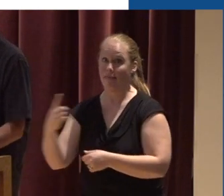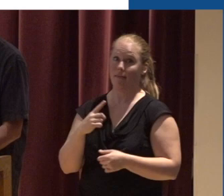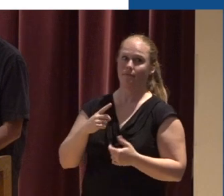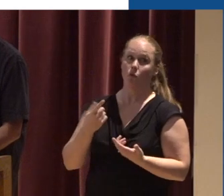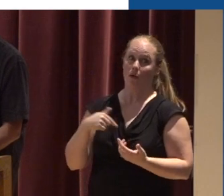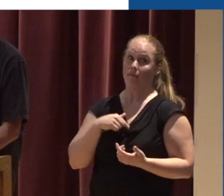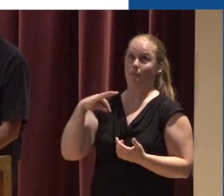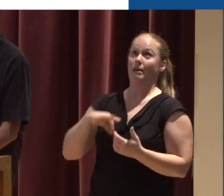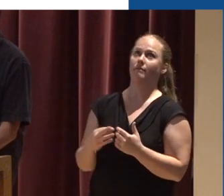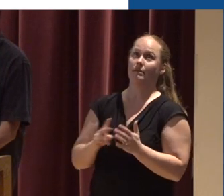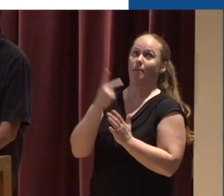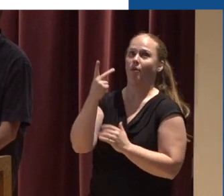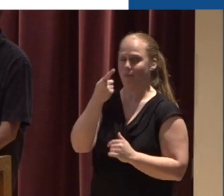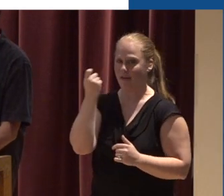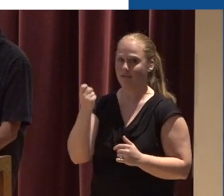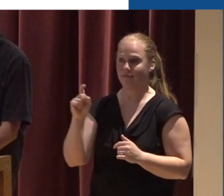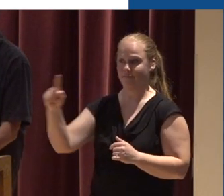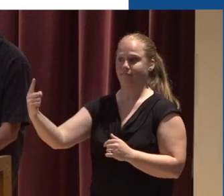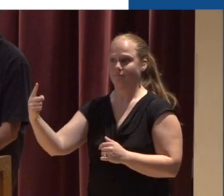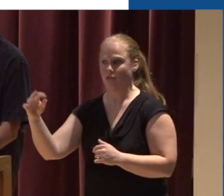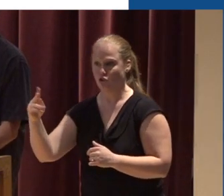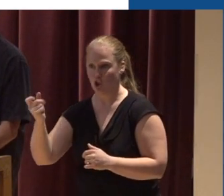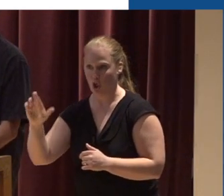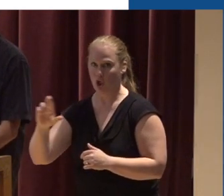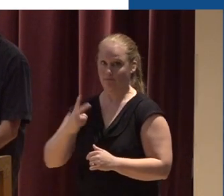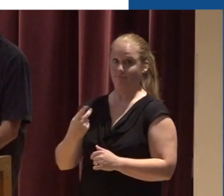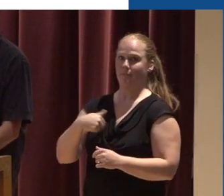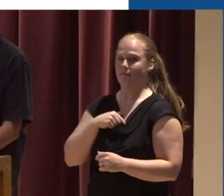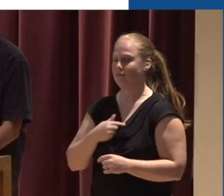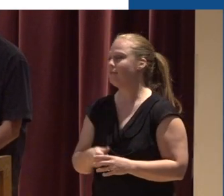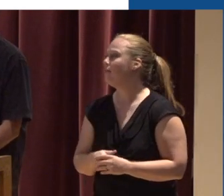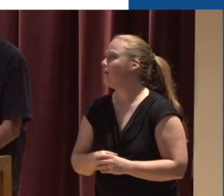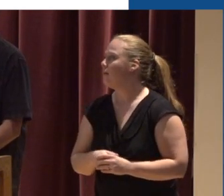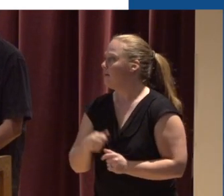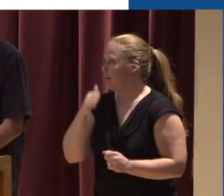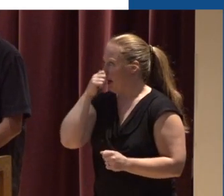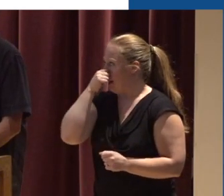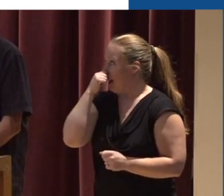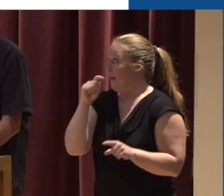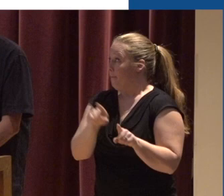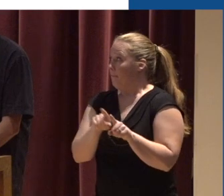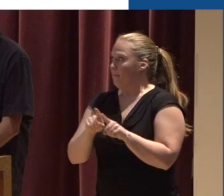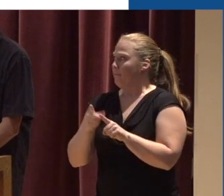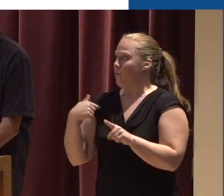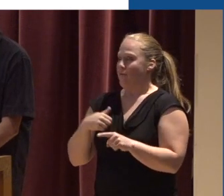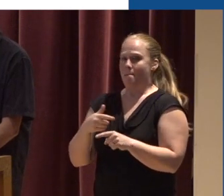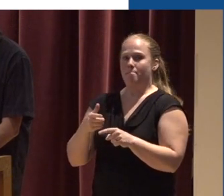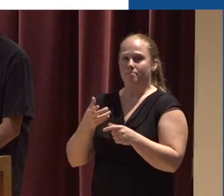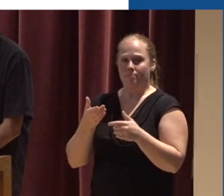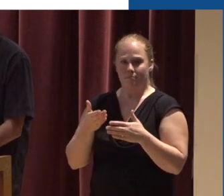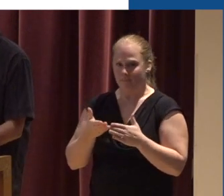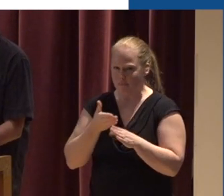more benefit from that But in addition to that We're currently doing the stormwater master planning effort And,